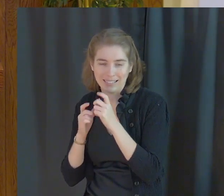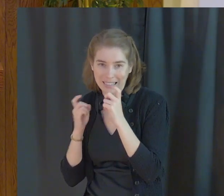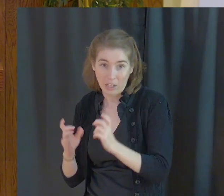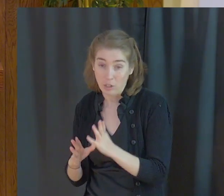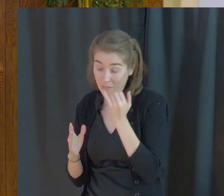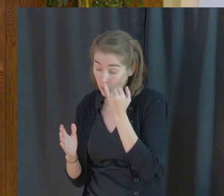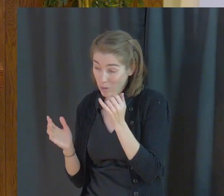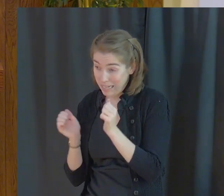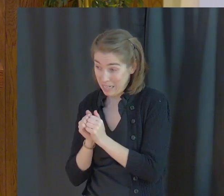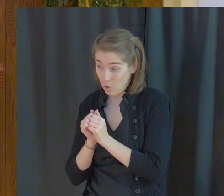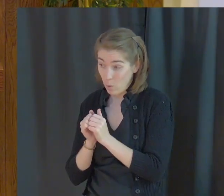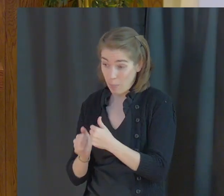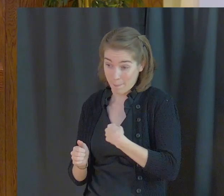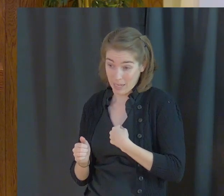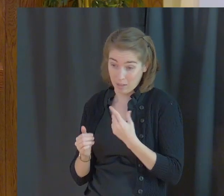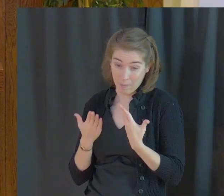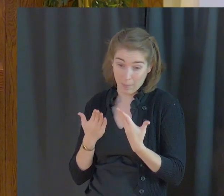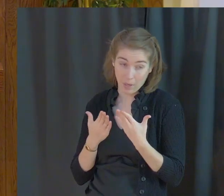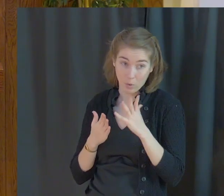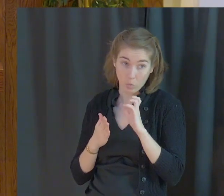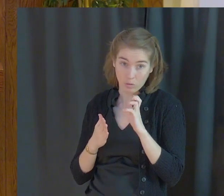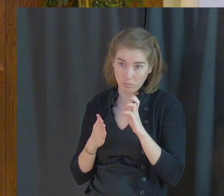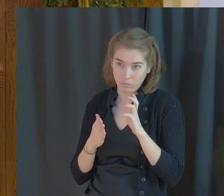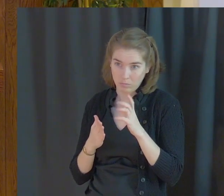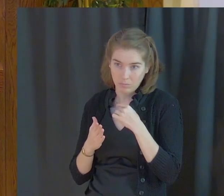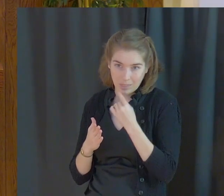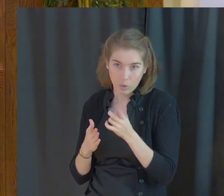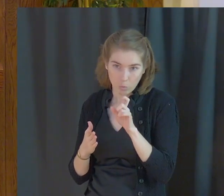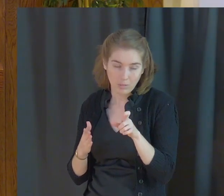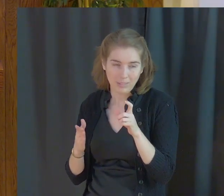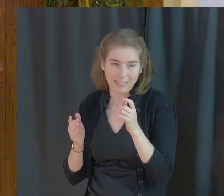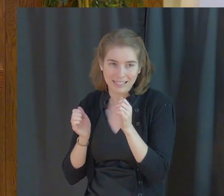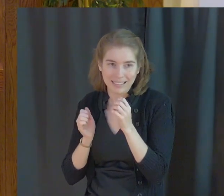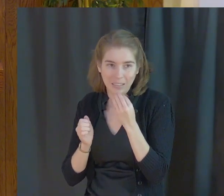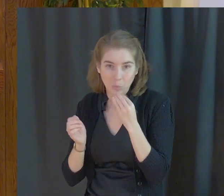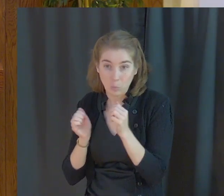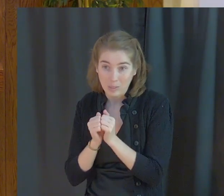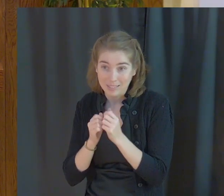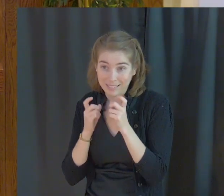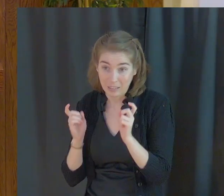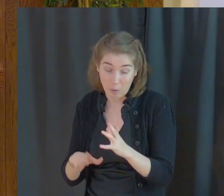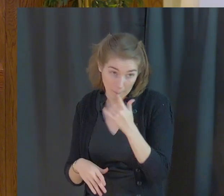me, you could be accused of eating with a sinner because I'm there.